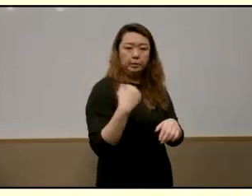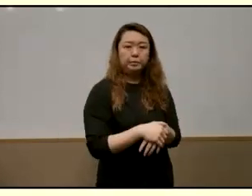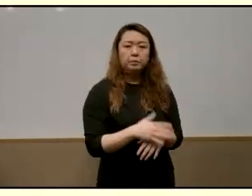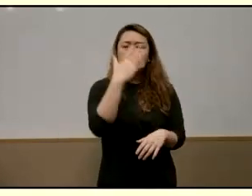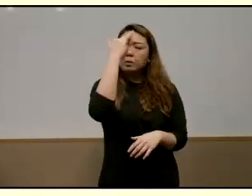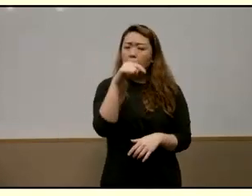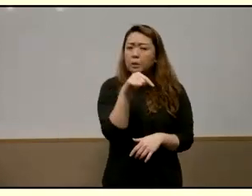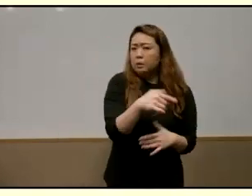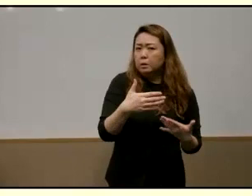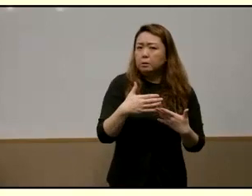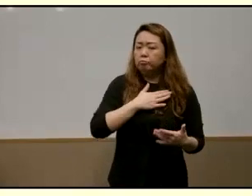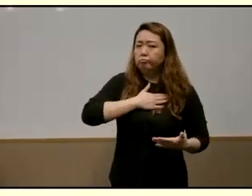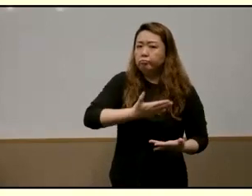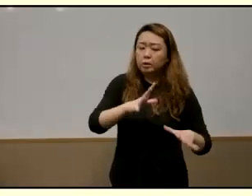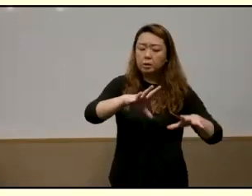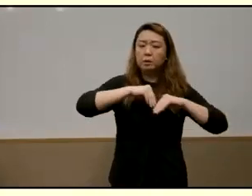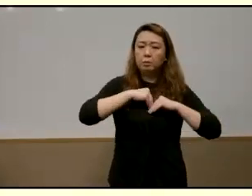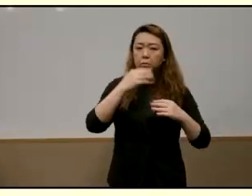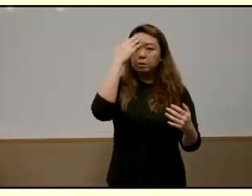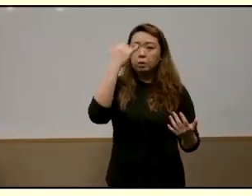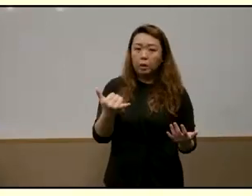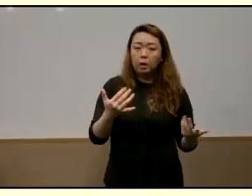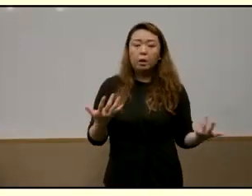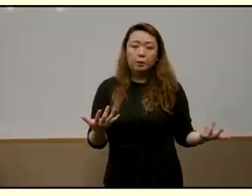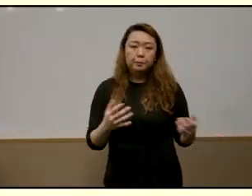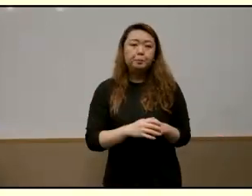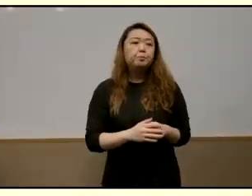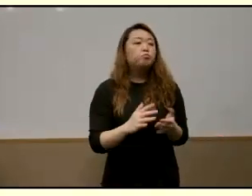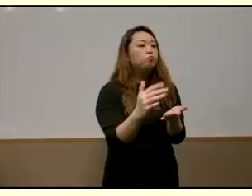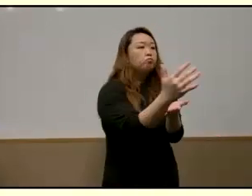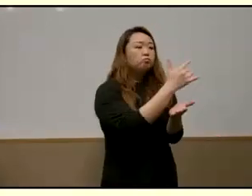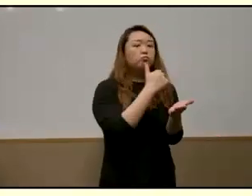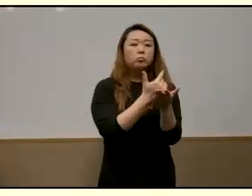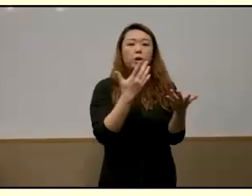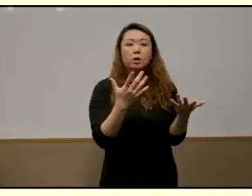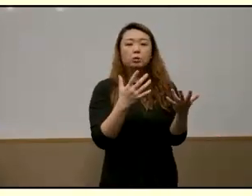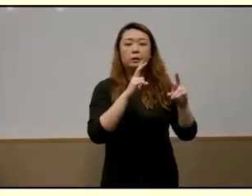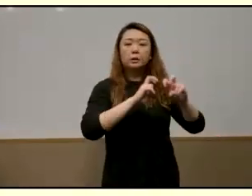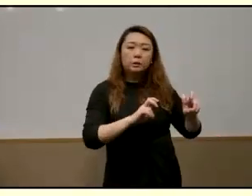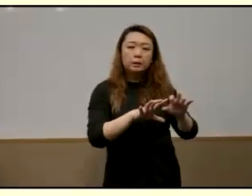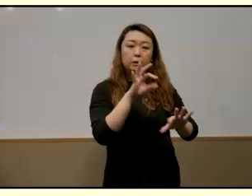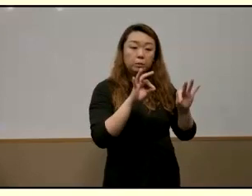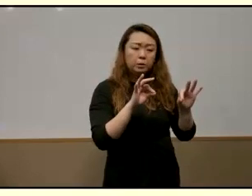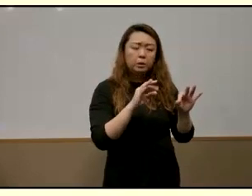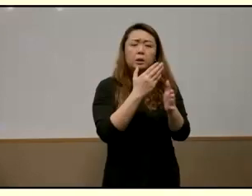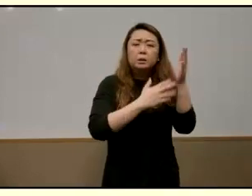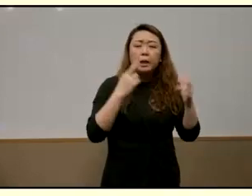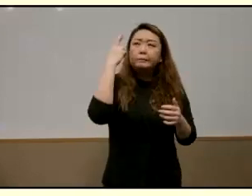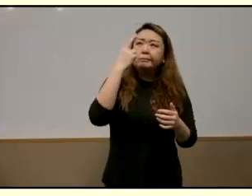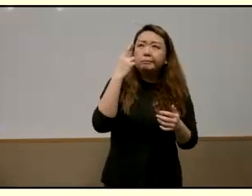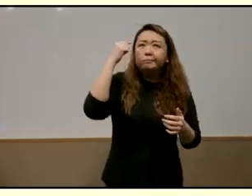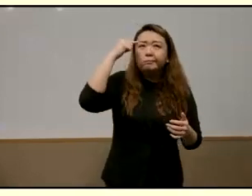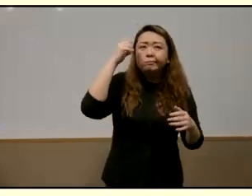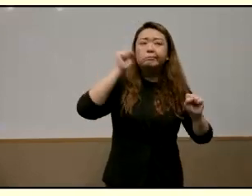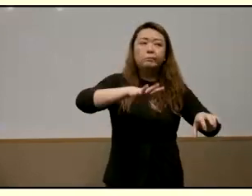willingness to accept responsibility i drew up on the data a plausibility structure so reasons that made plausible the acceptance of